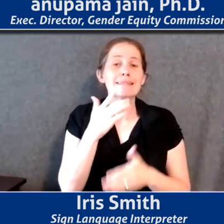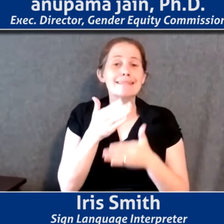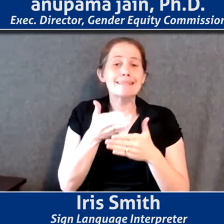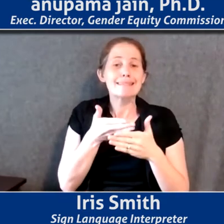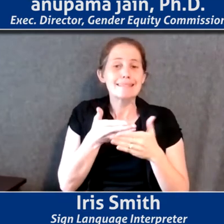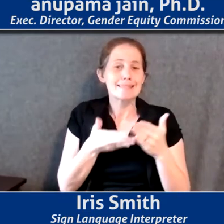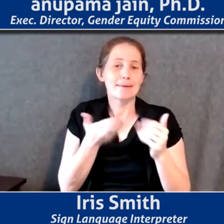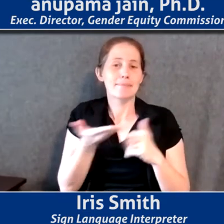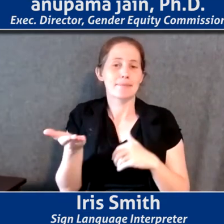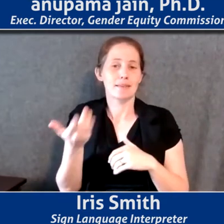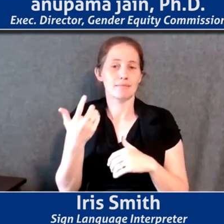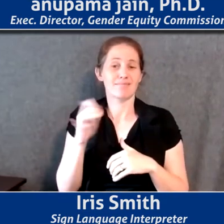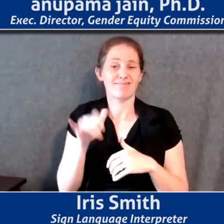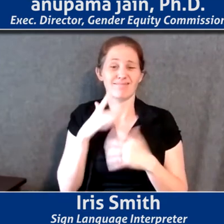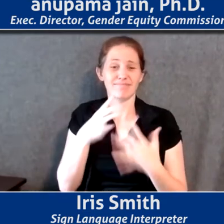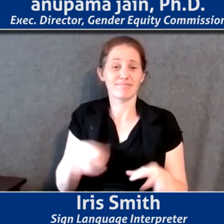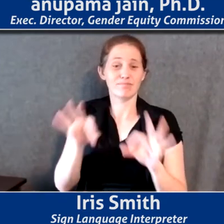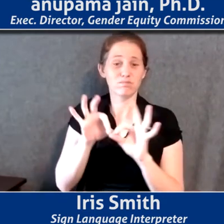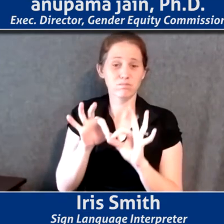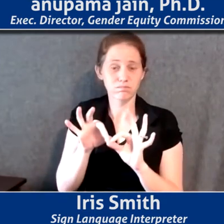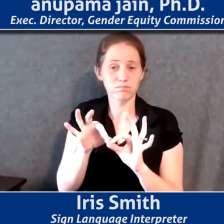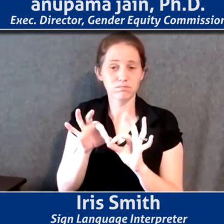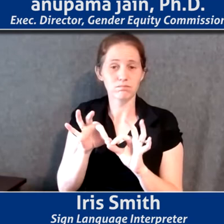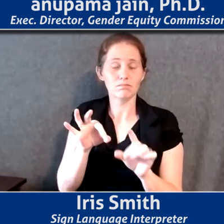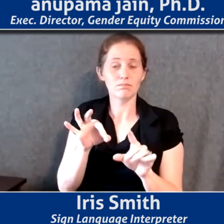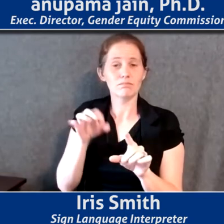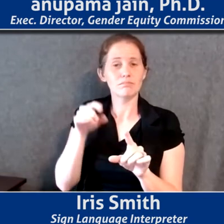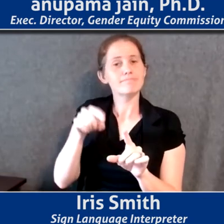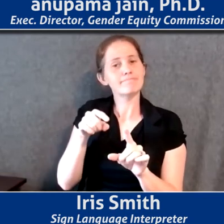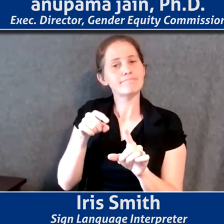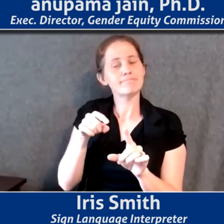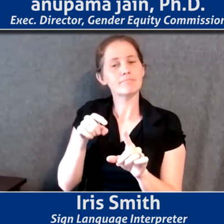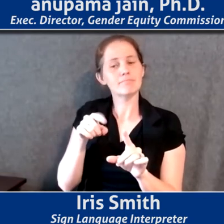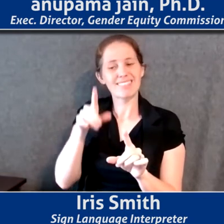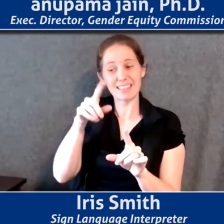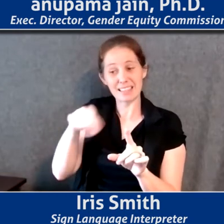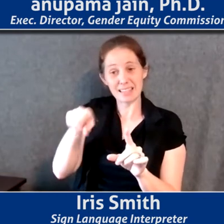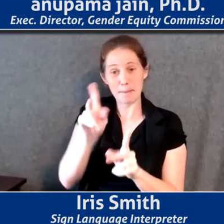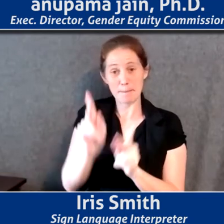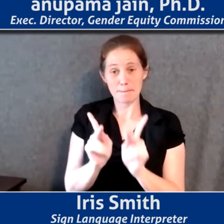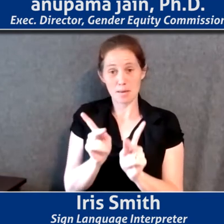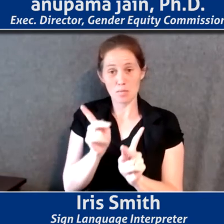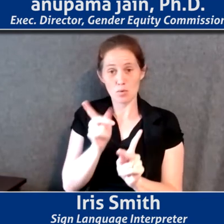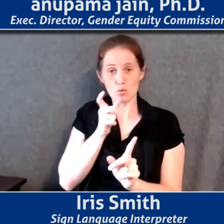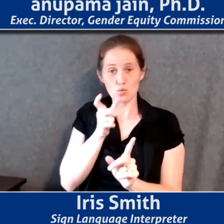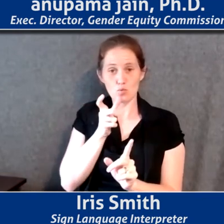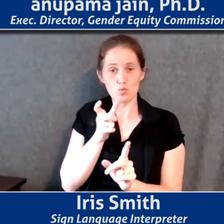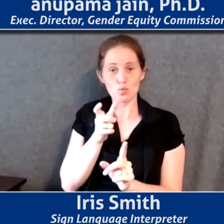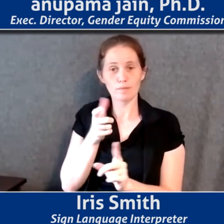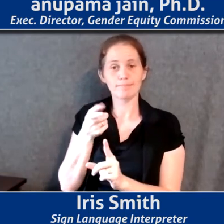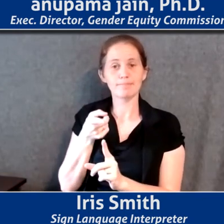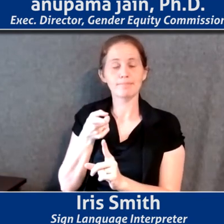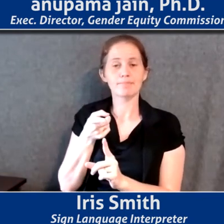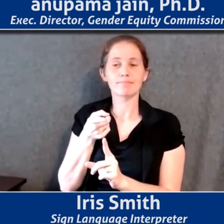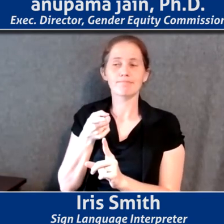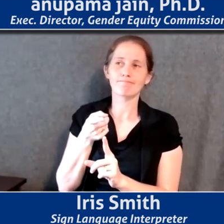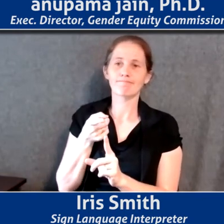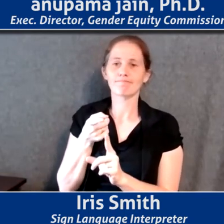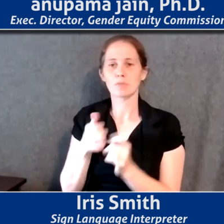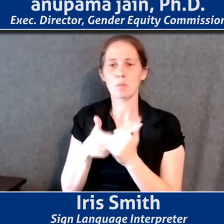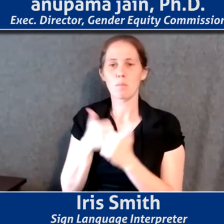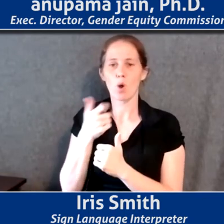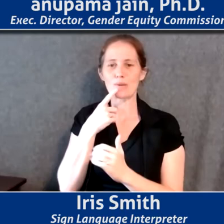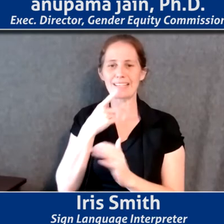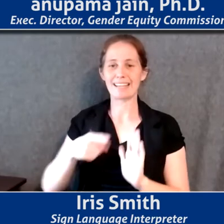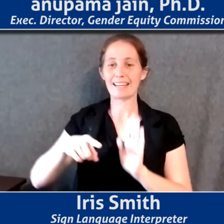that are very important to do are to make sure that the people who are most negatively